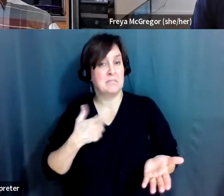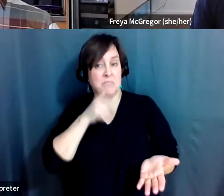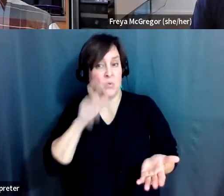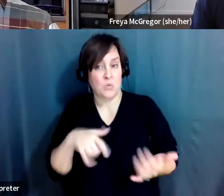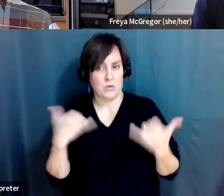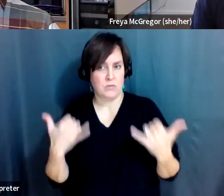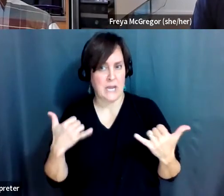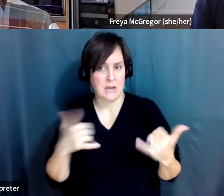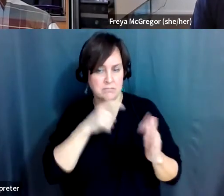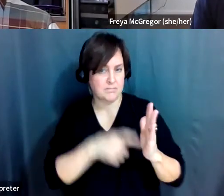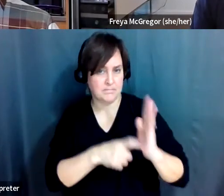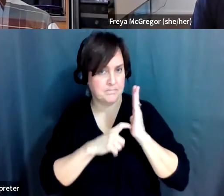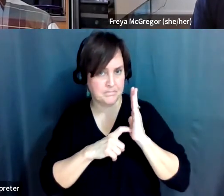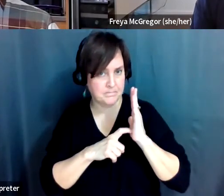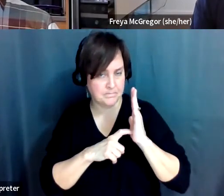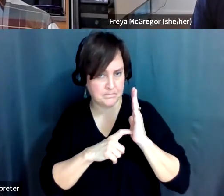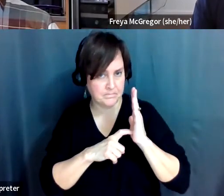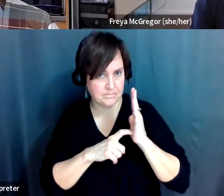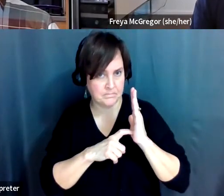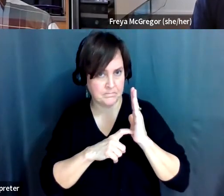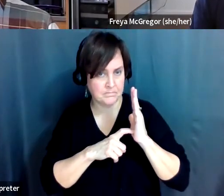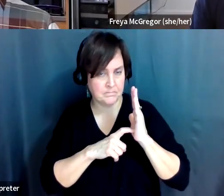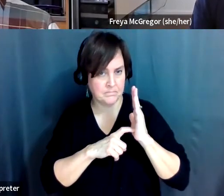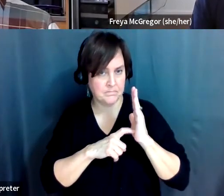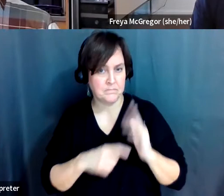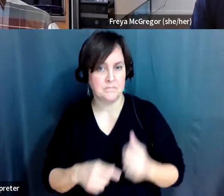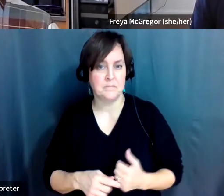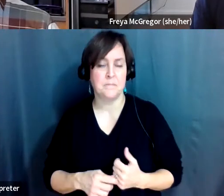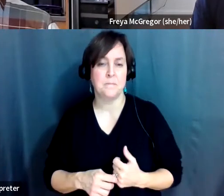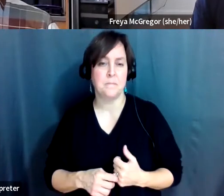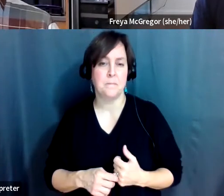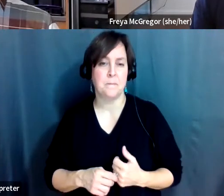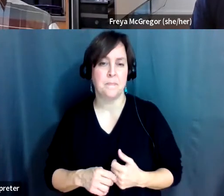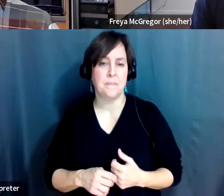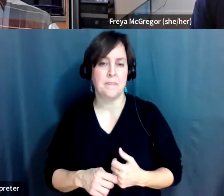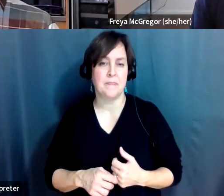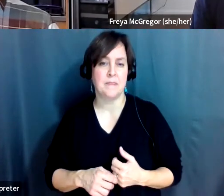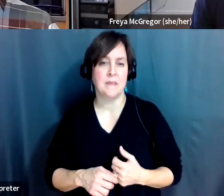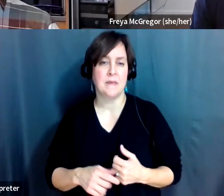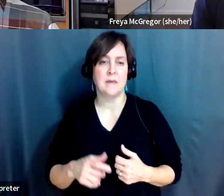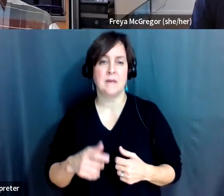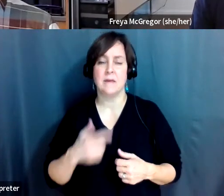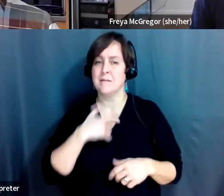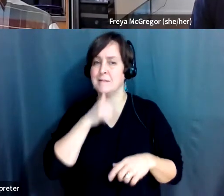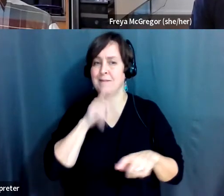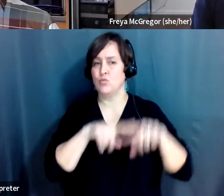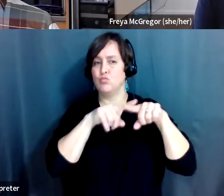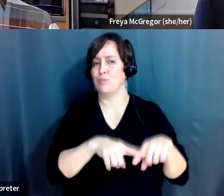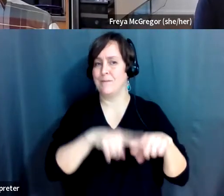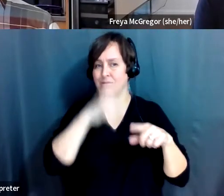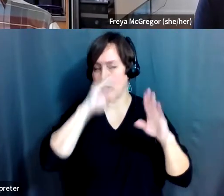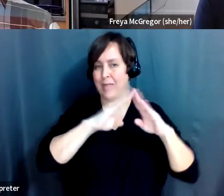have a power chair that, you know, gets me around the house.